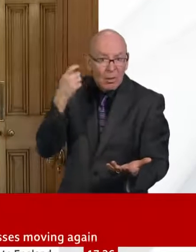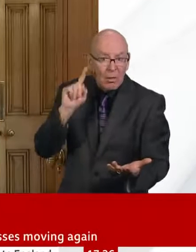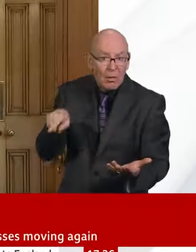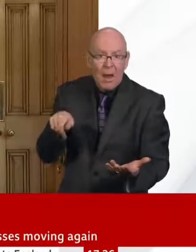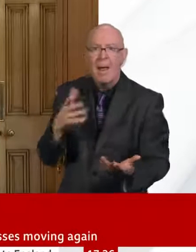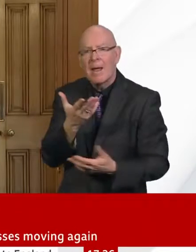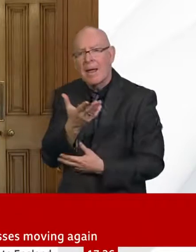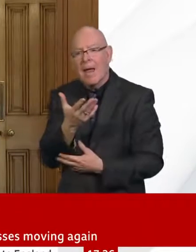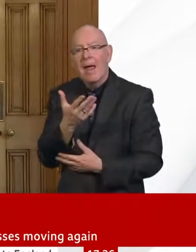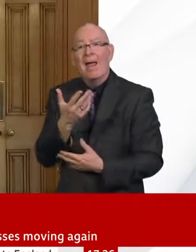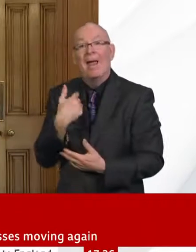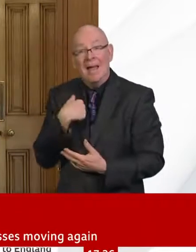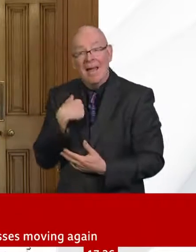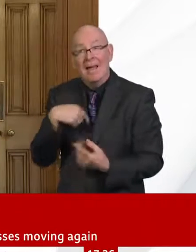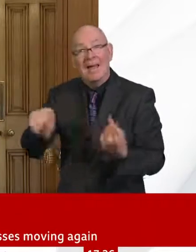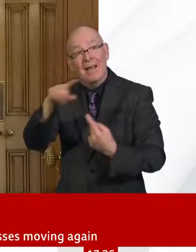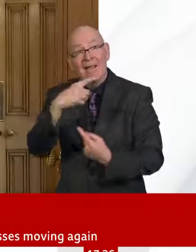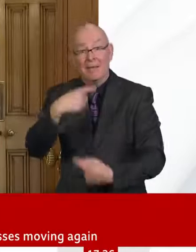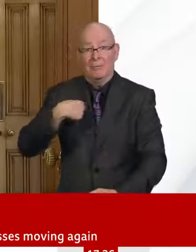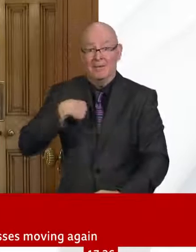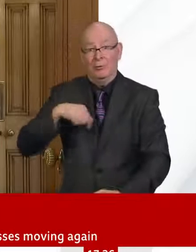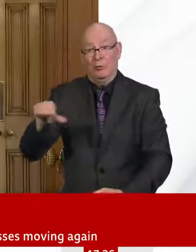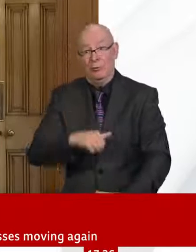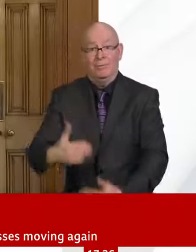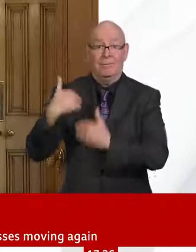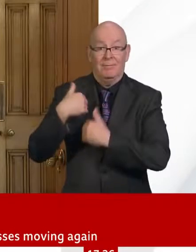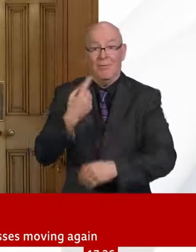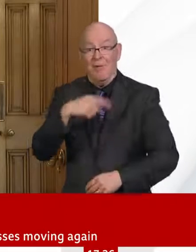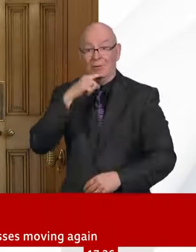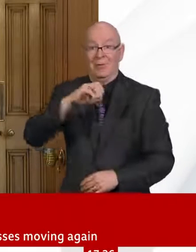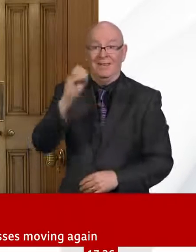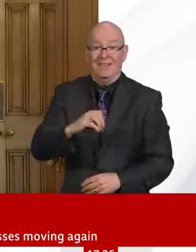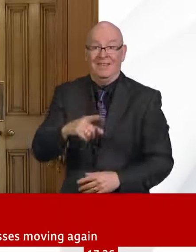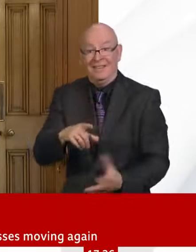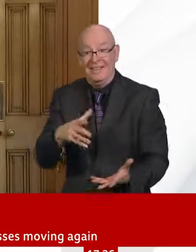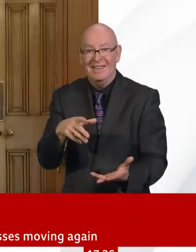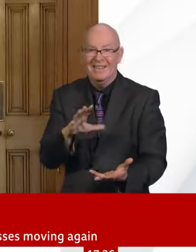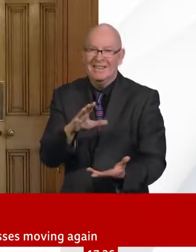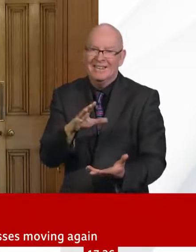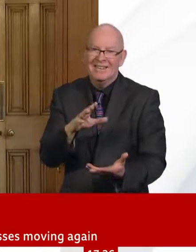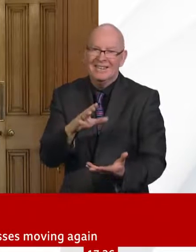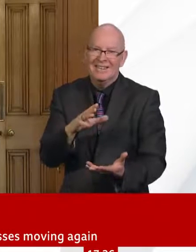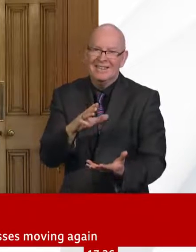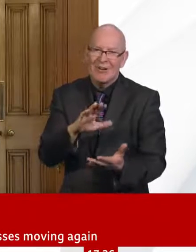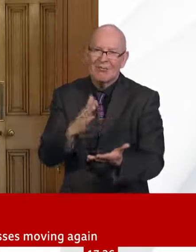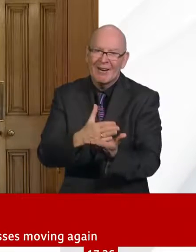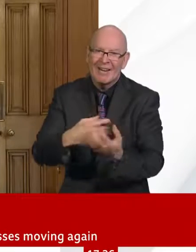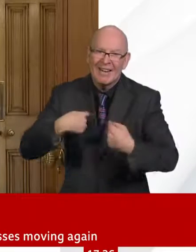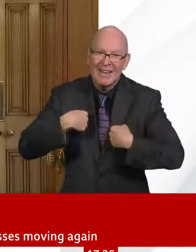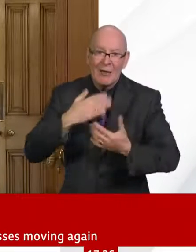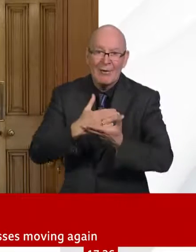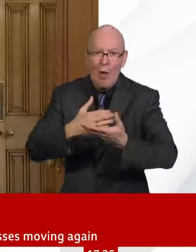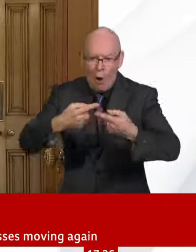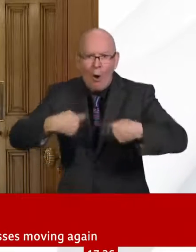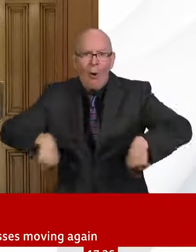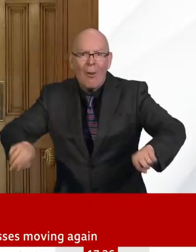any credit check that the bank might do. So having said that, is there an argument for looking at something like that? Of course there is. There's